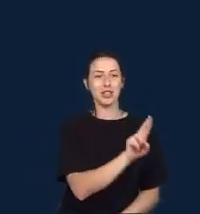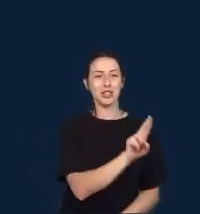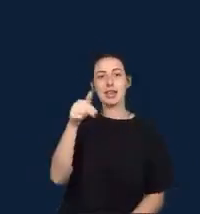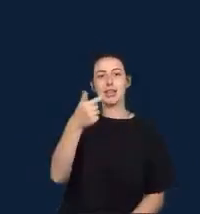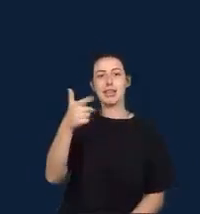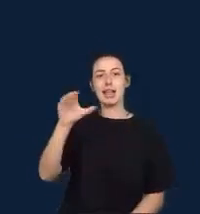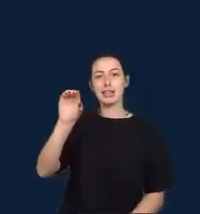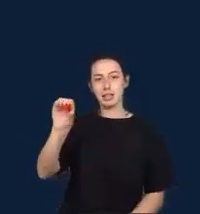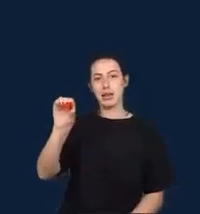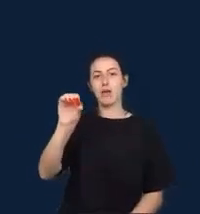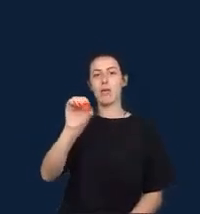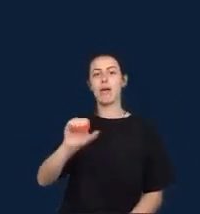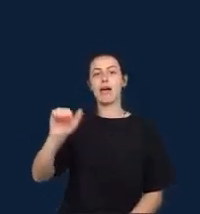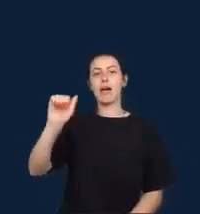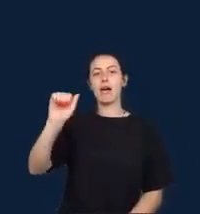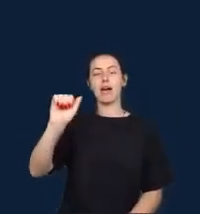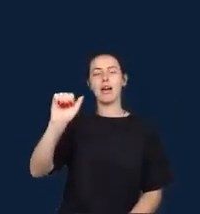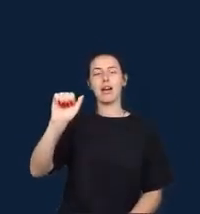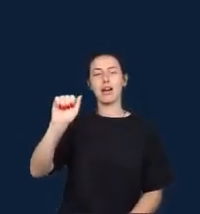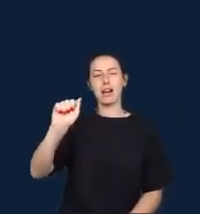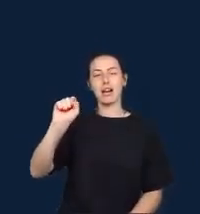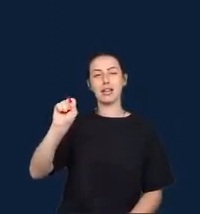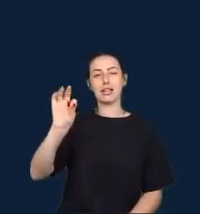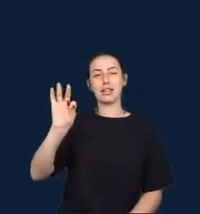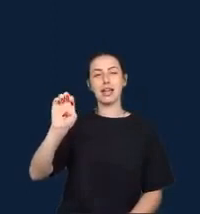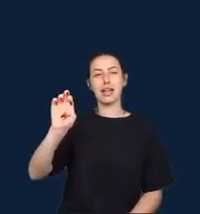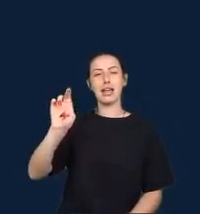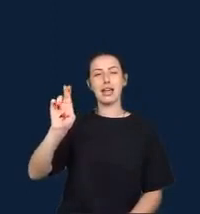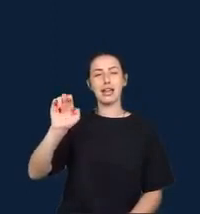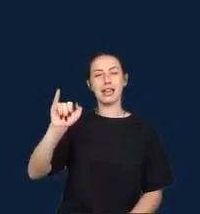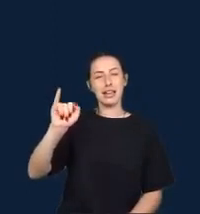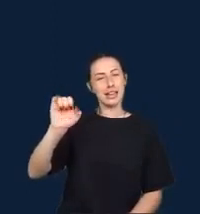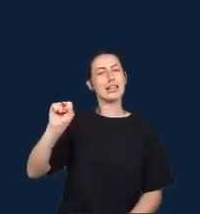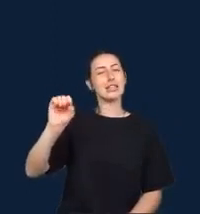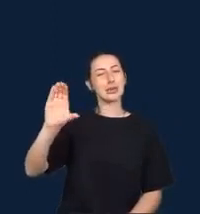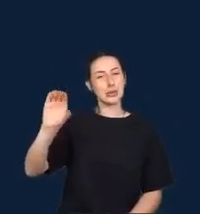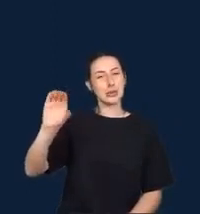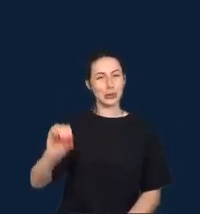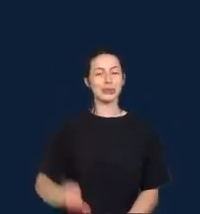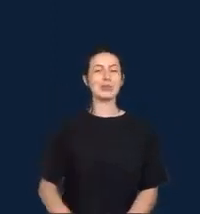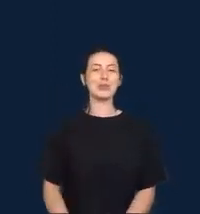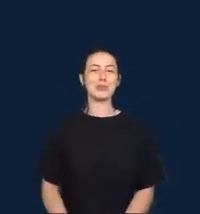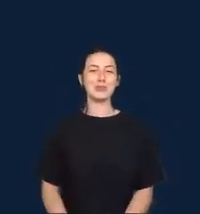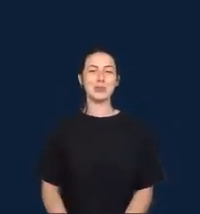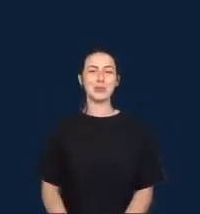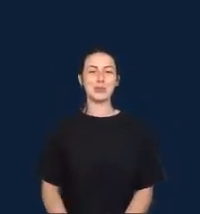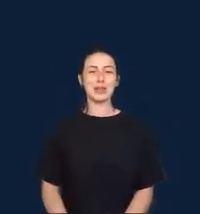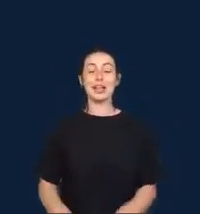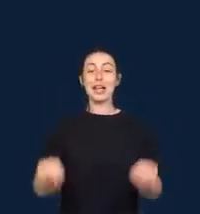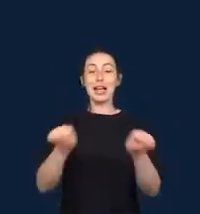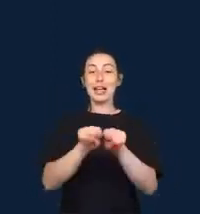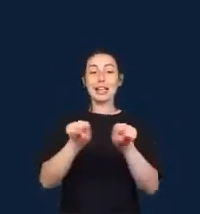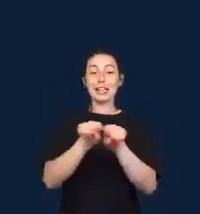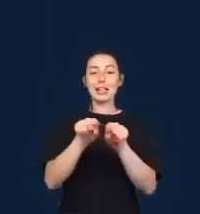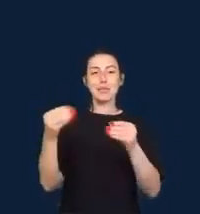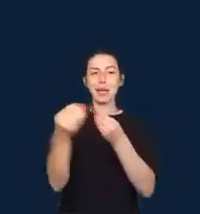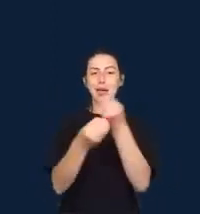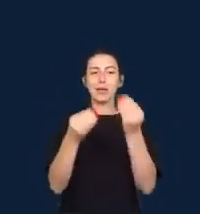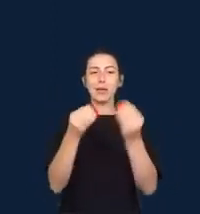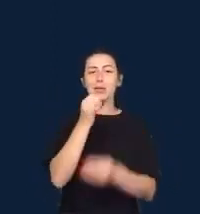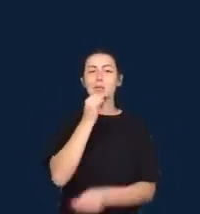represented in charts and graphs with an asterisk due due to the absence of data on these groups.